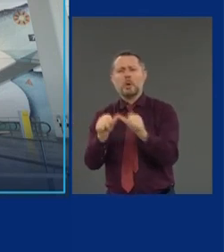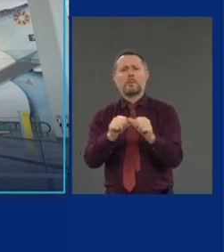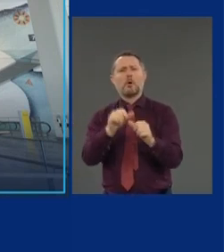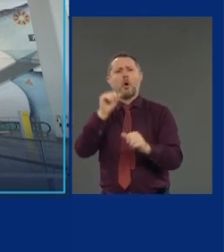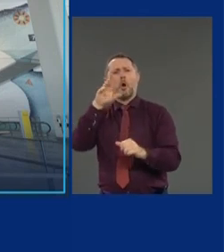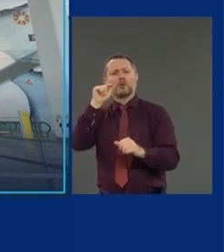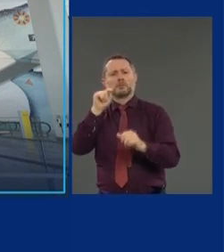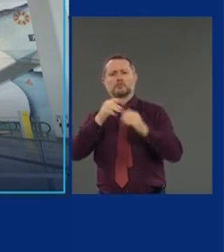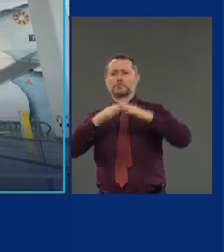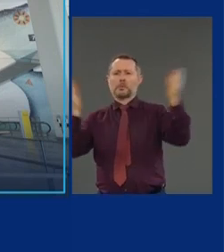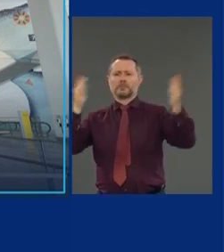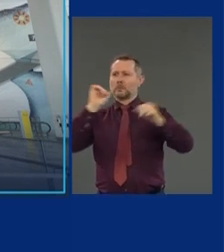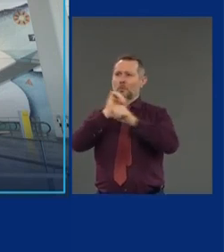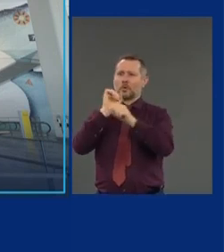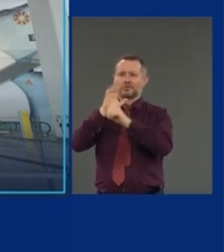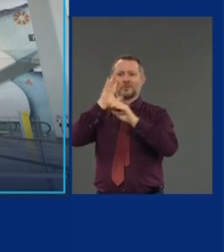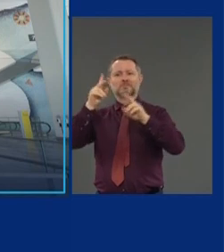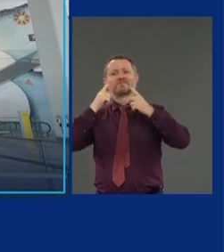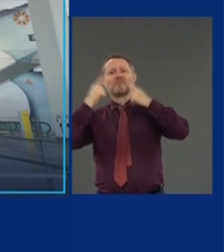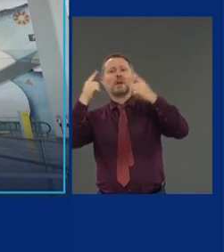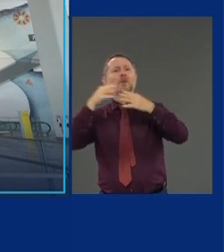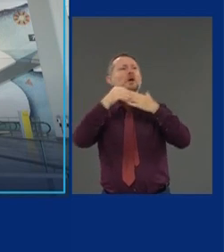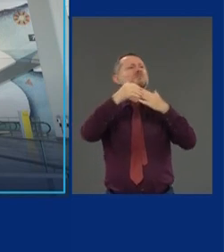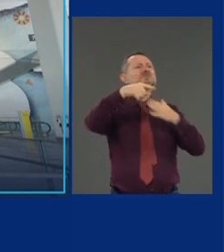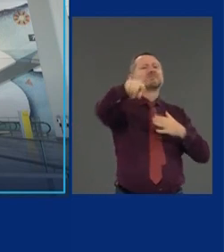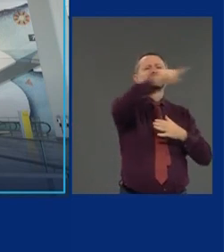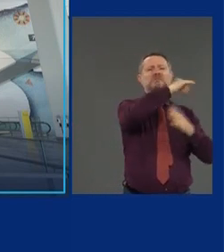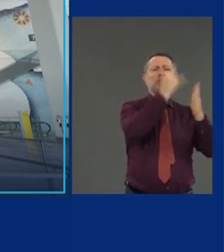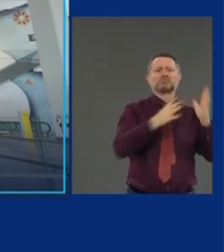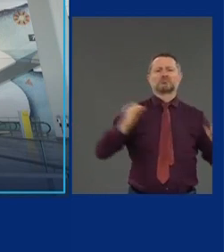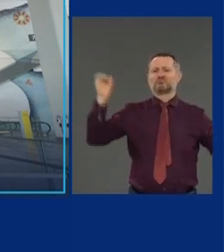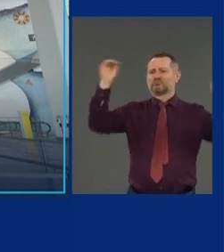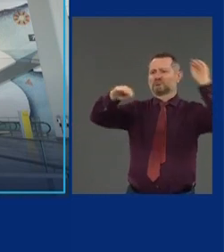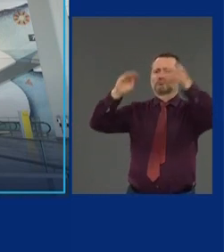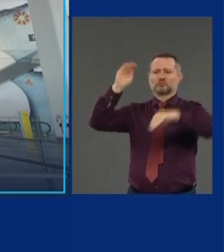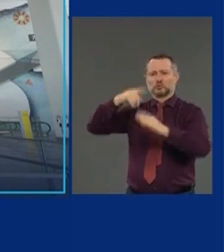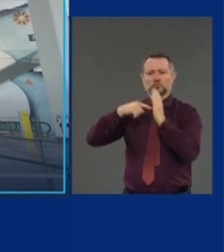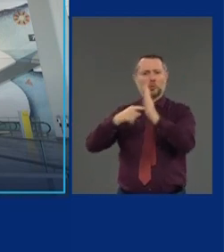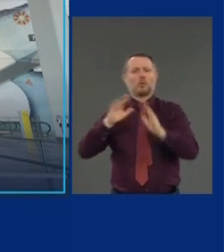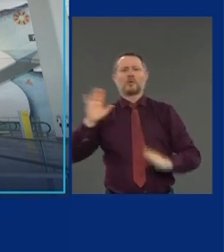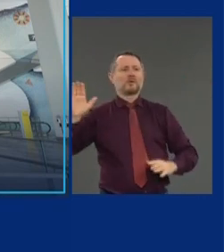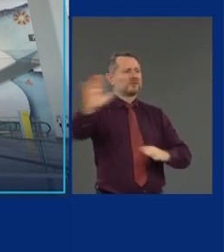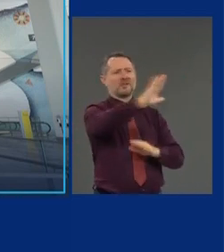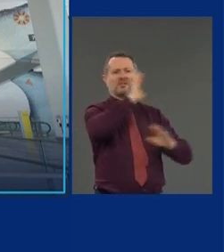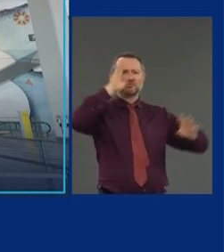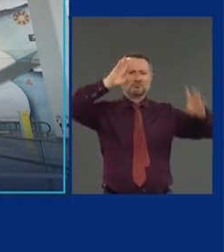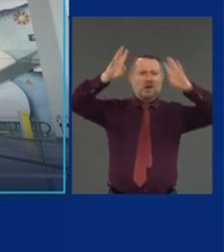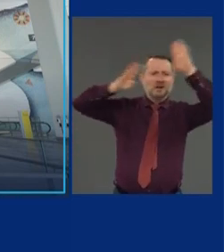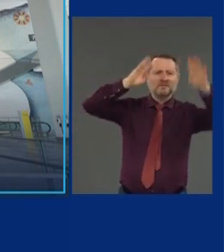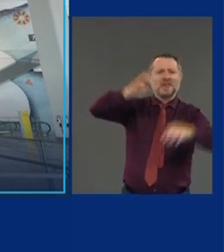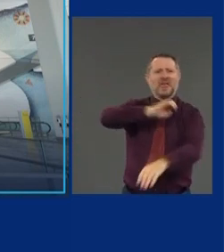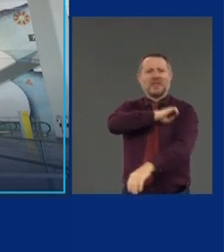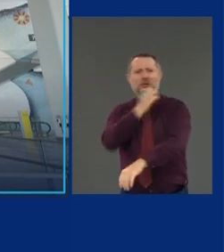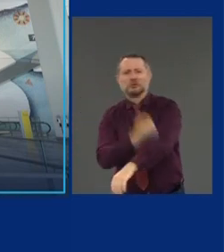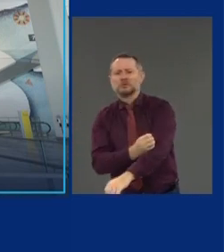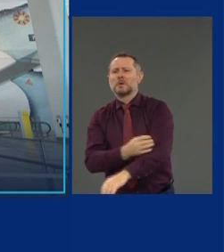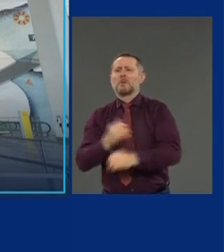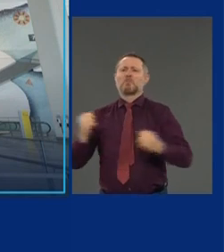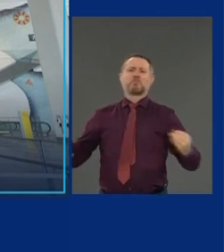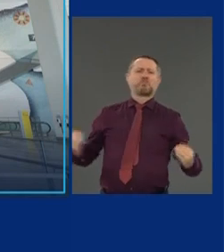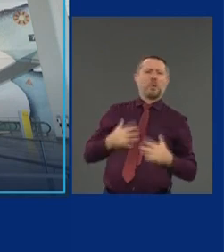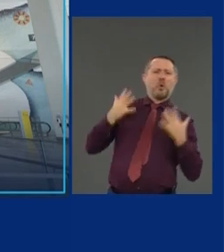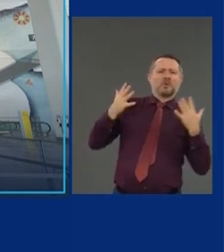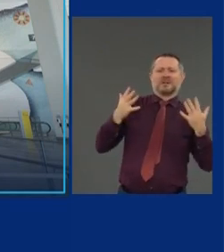artists. The Public Art Fund's selections bring creativity, energy, buoyancy, and spirit to this new civic